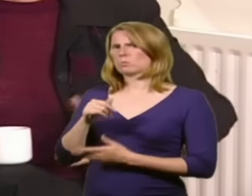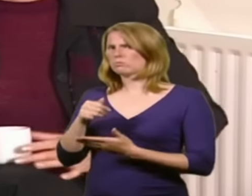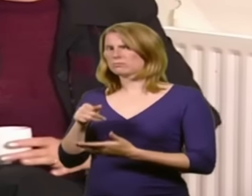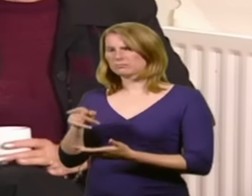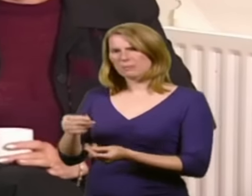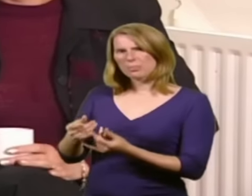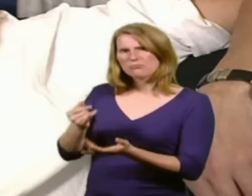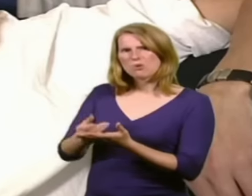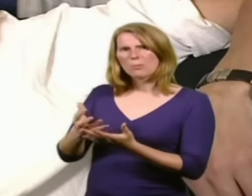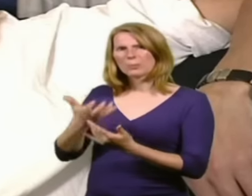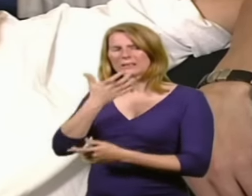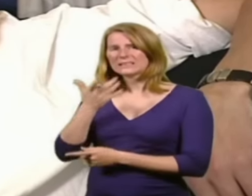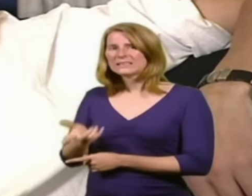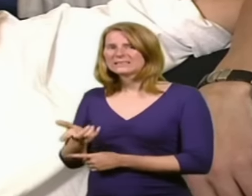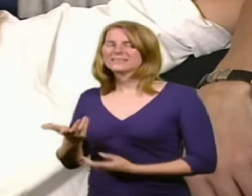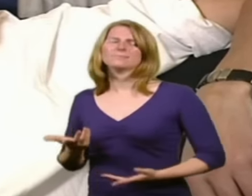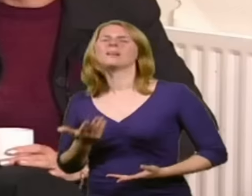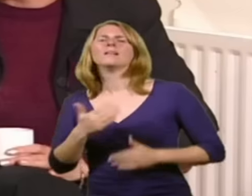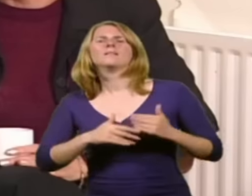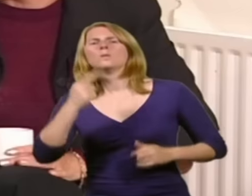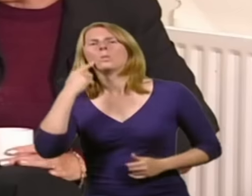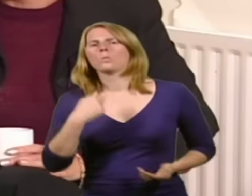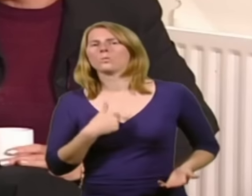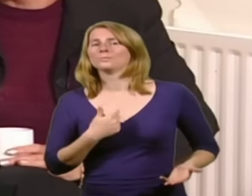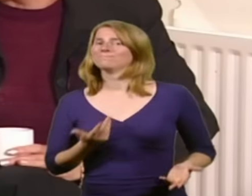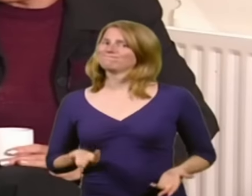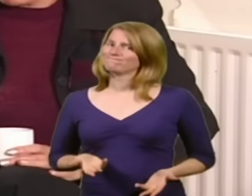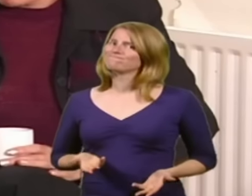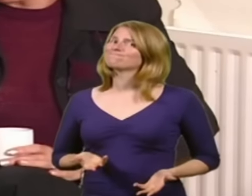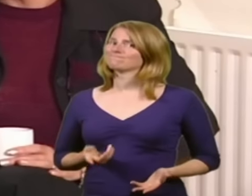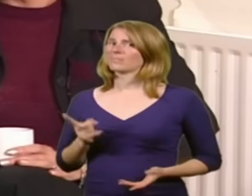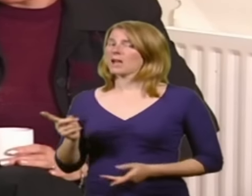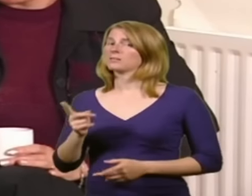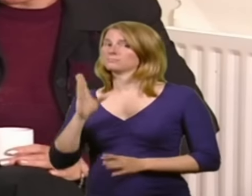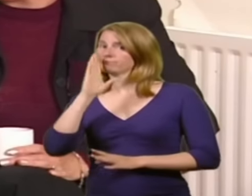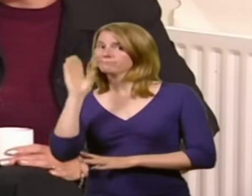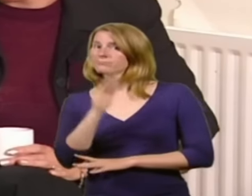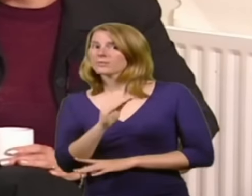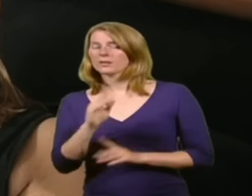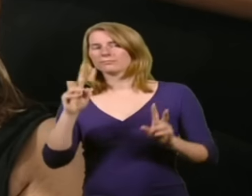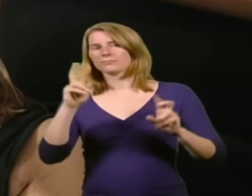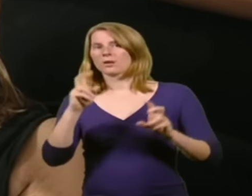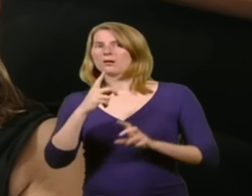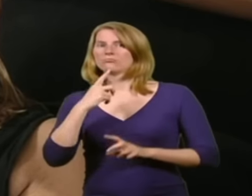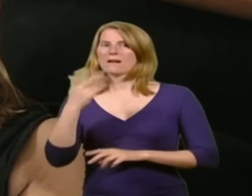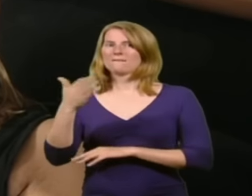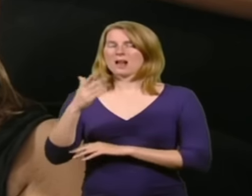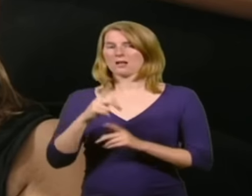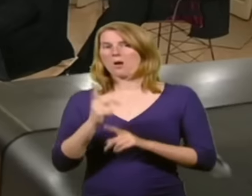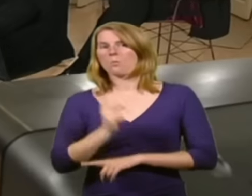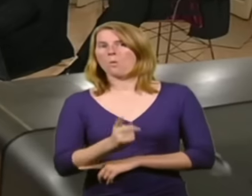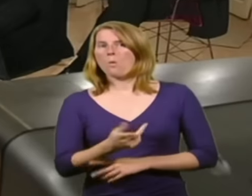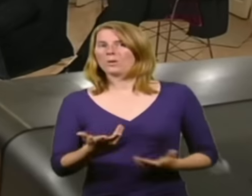That was interesting, actually. I would thought of that. Those are what we call red flags. Yeah. You don't want to raise red flags. Yeah.